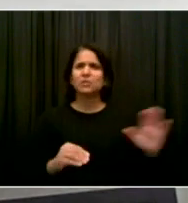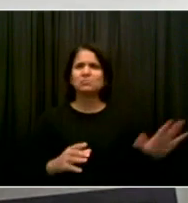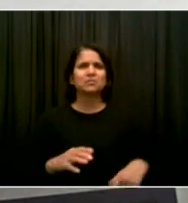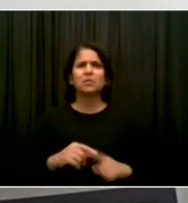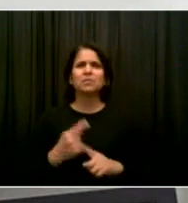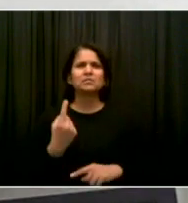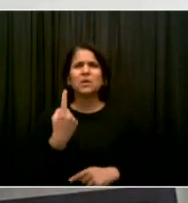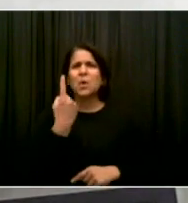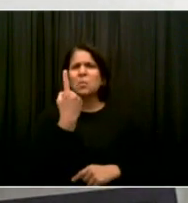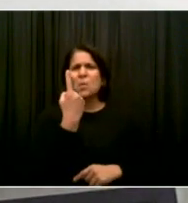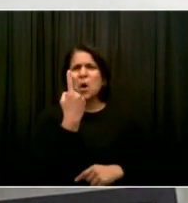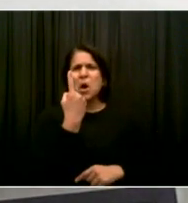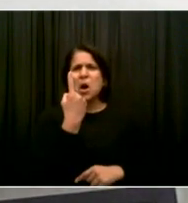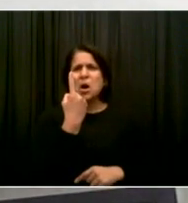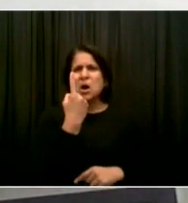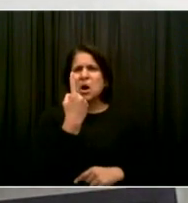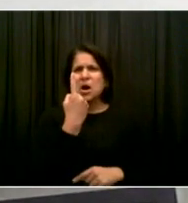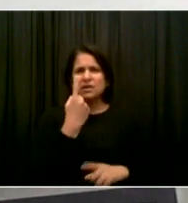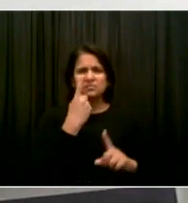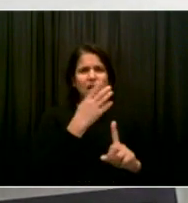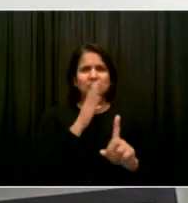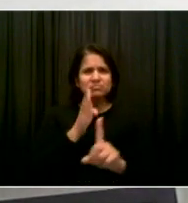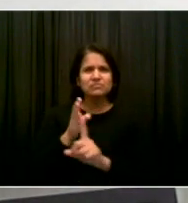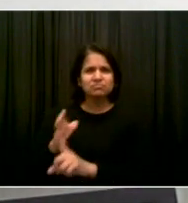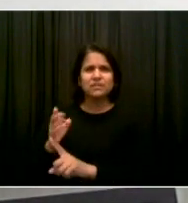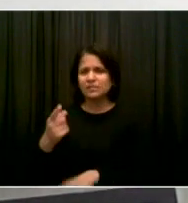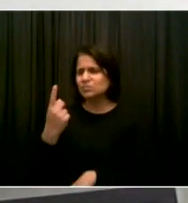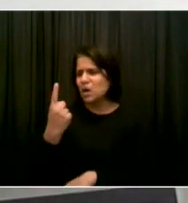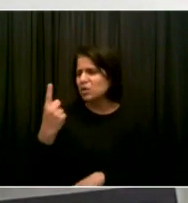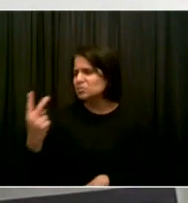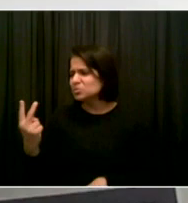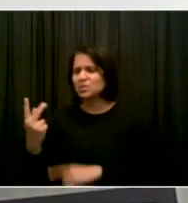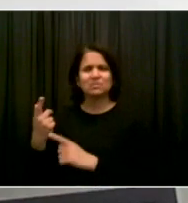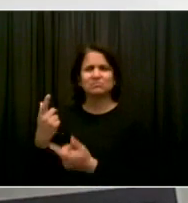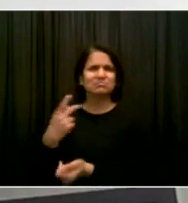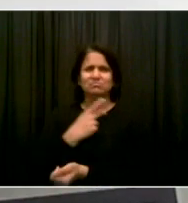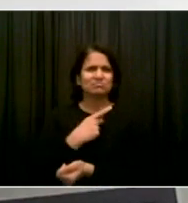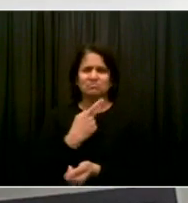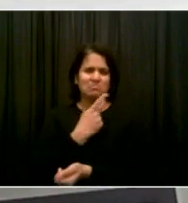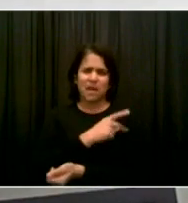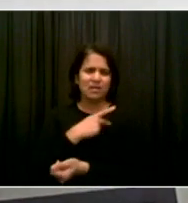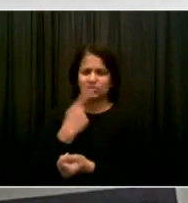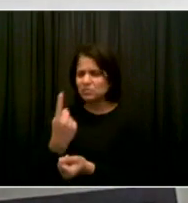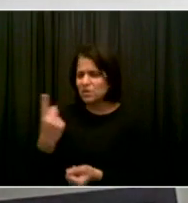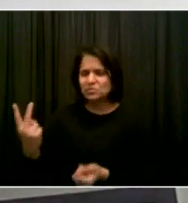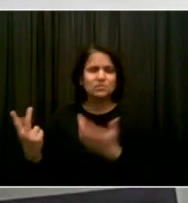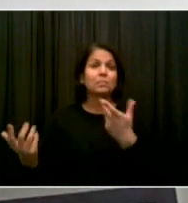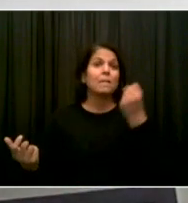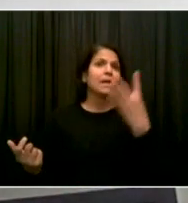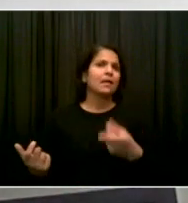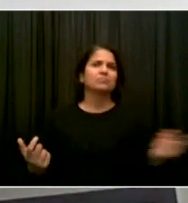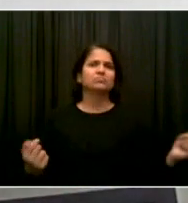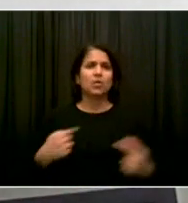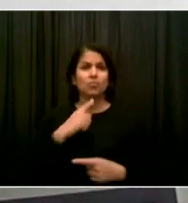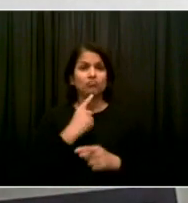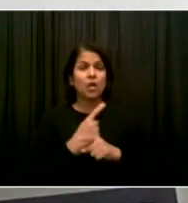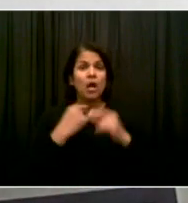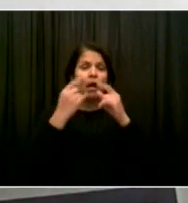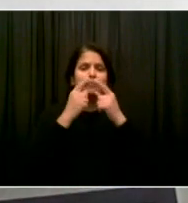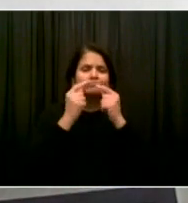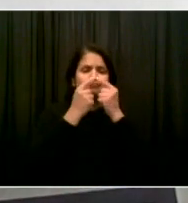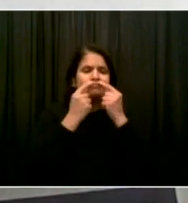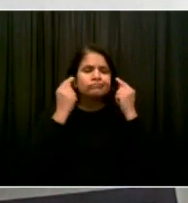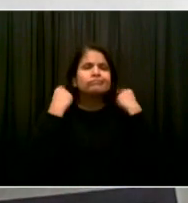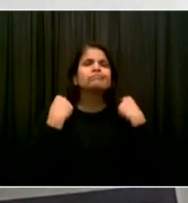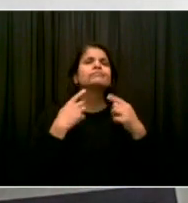taking care of two patients. When somebody is just needing oxygen, then one nurse can